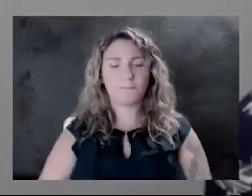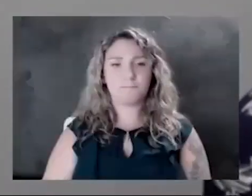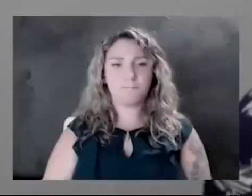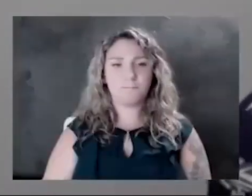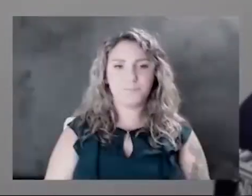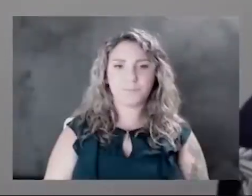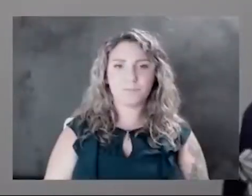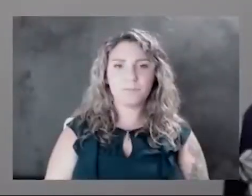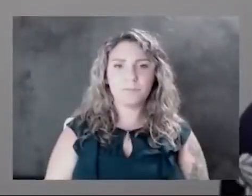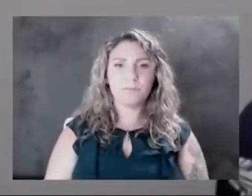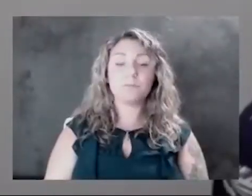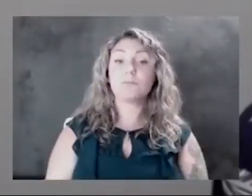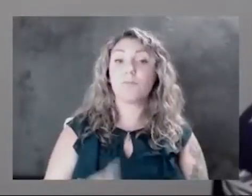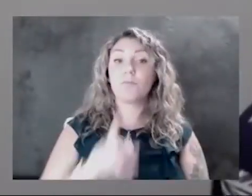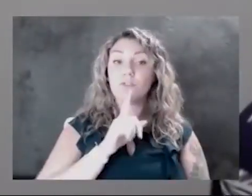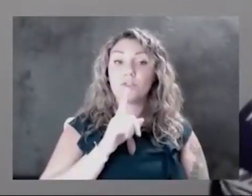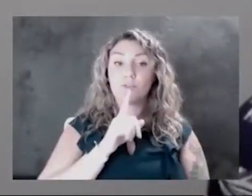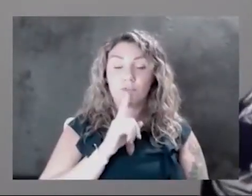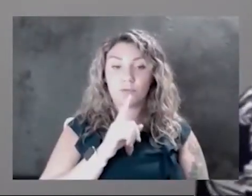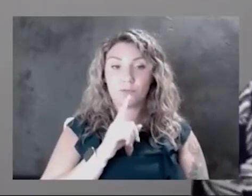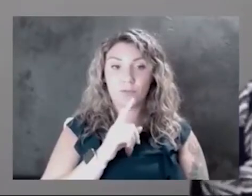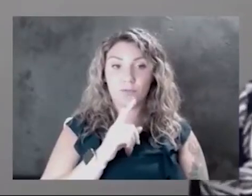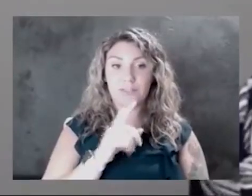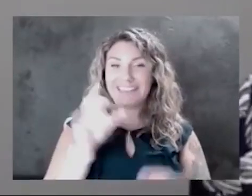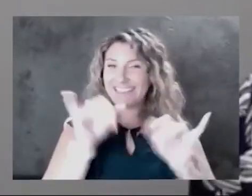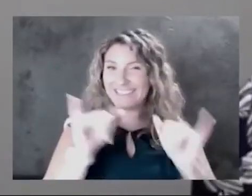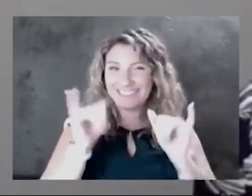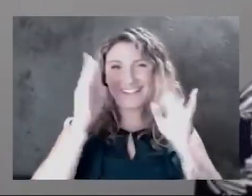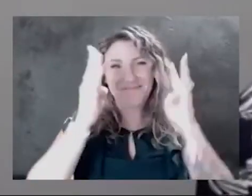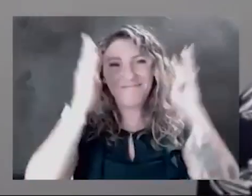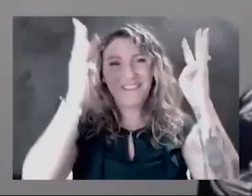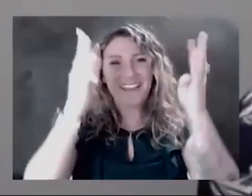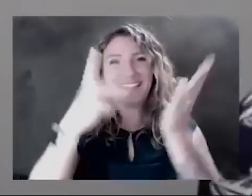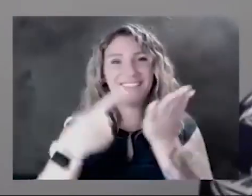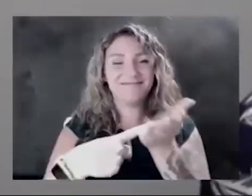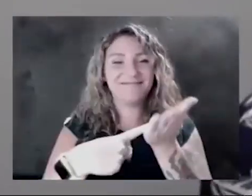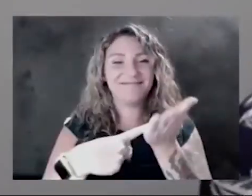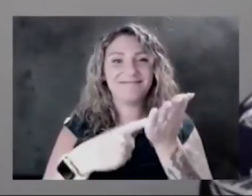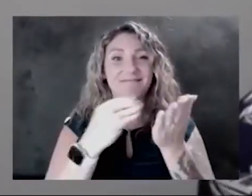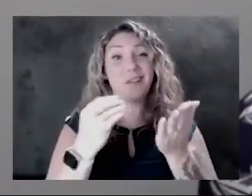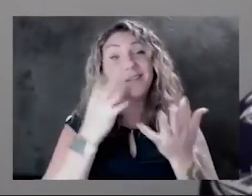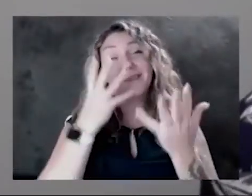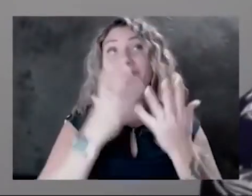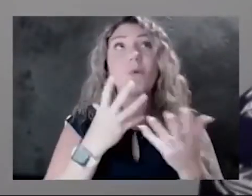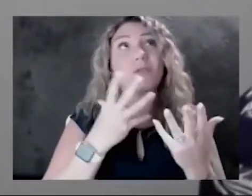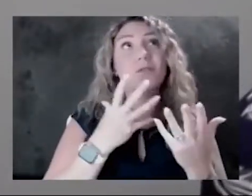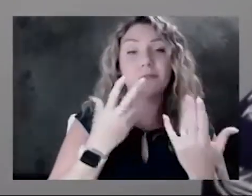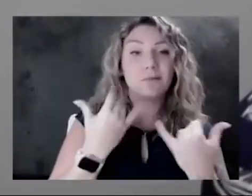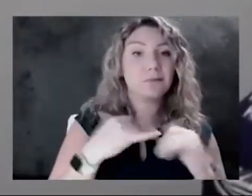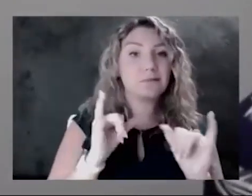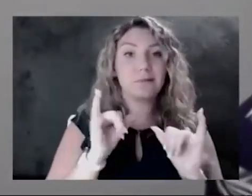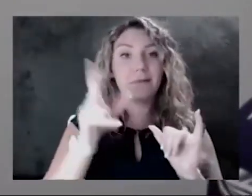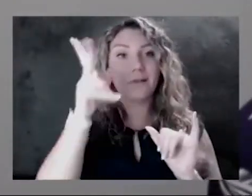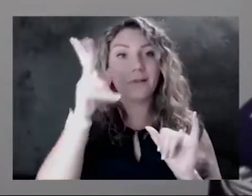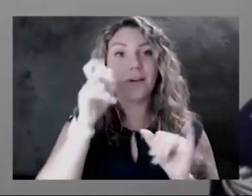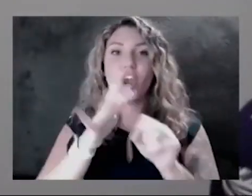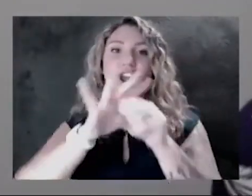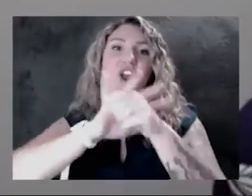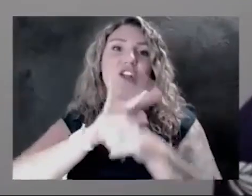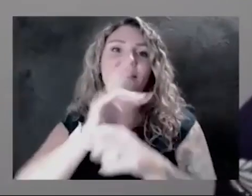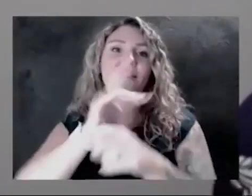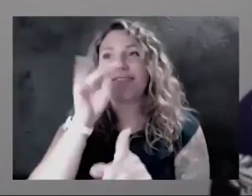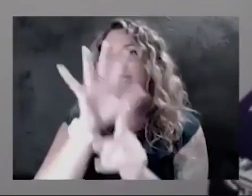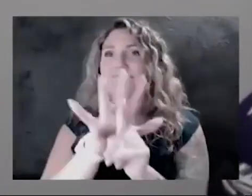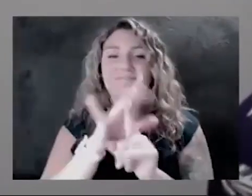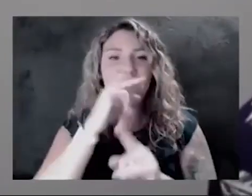Sure. So a lot of those same myths that we talked about. And unfortunately, we're still hearing the myth that COVID just doesn't affect our kiddos.